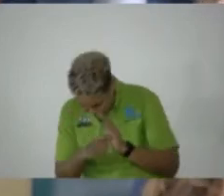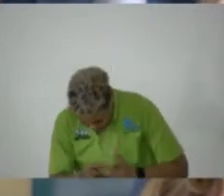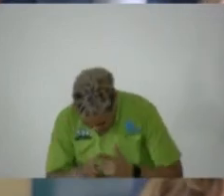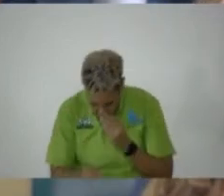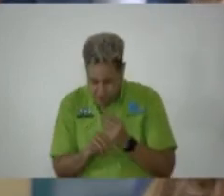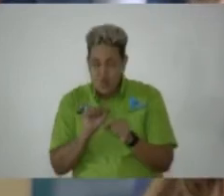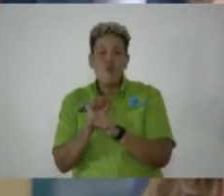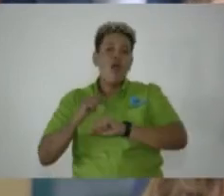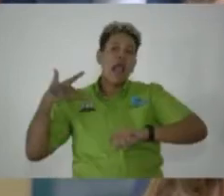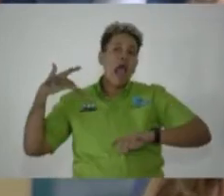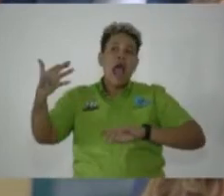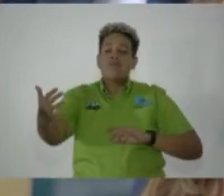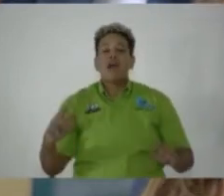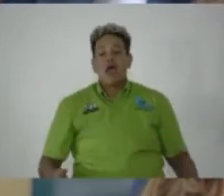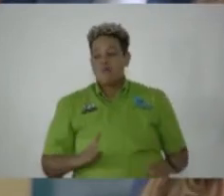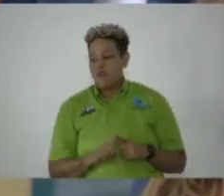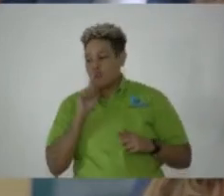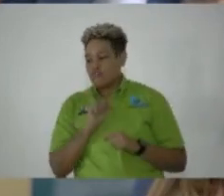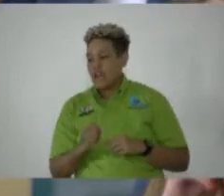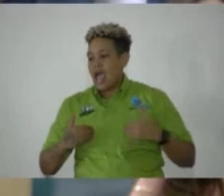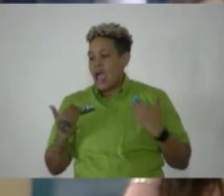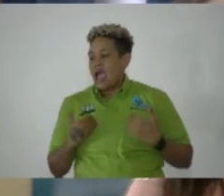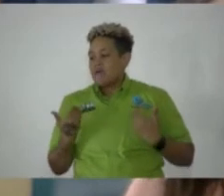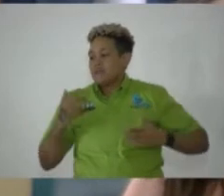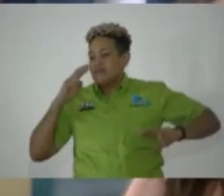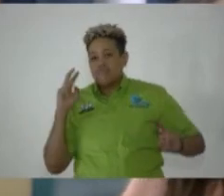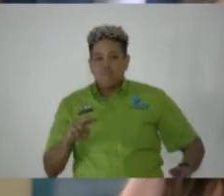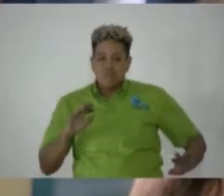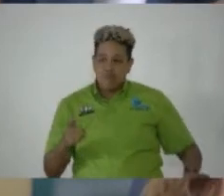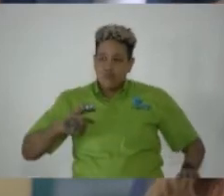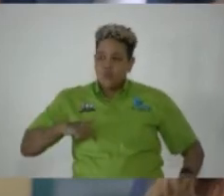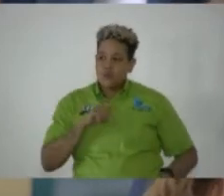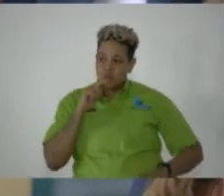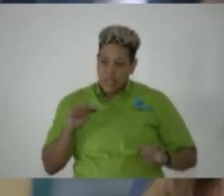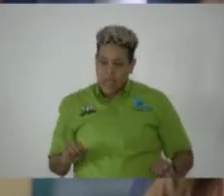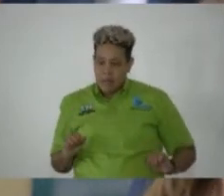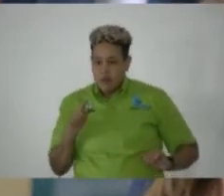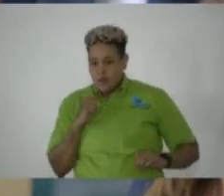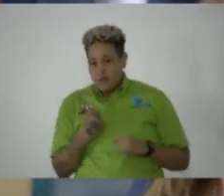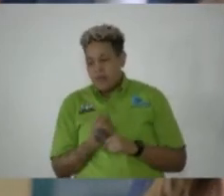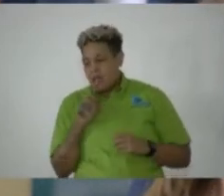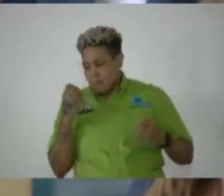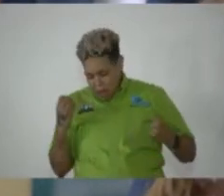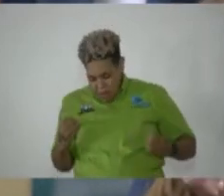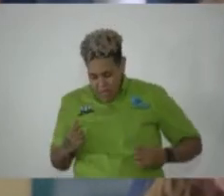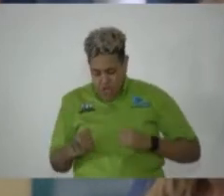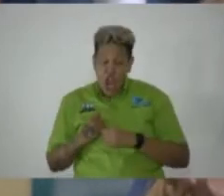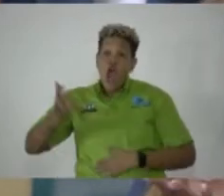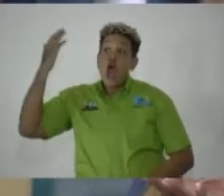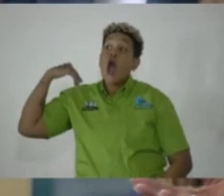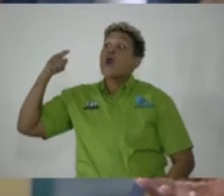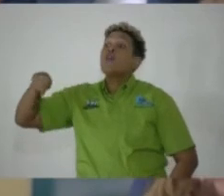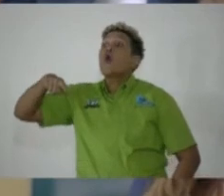work is far advanced and I'm very, very happy that that we have been able to make. Many, many years ago, there are